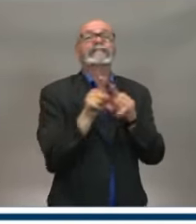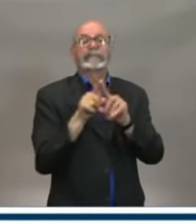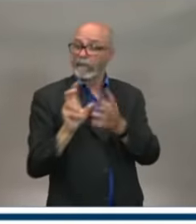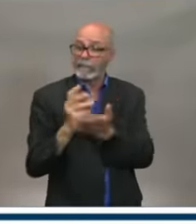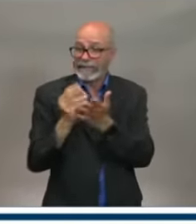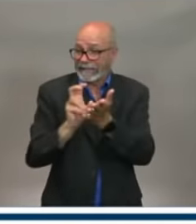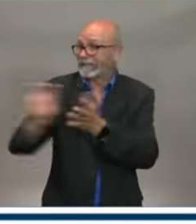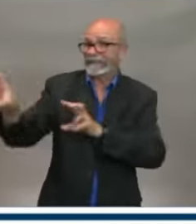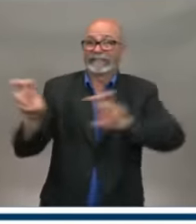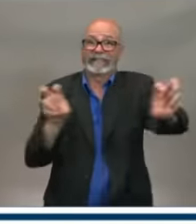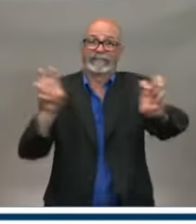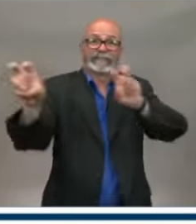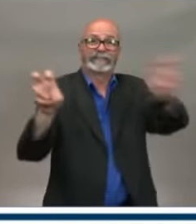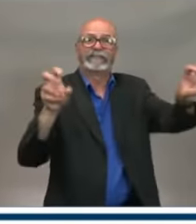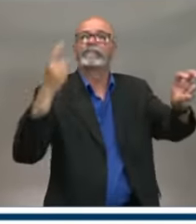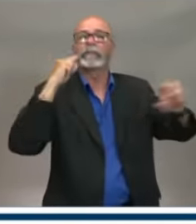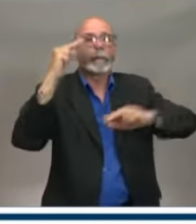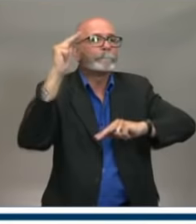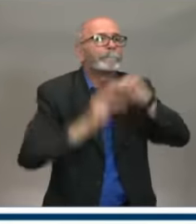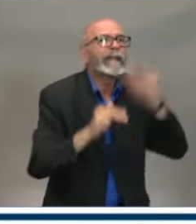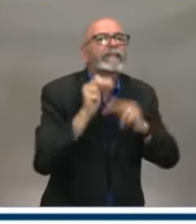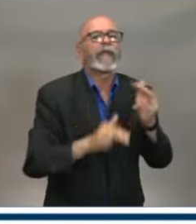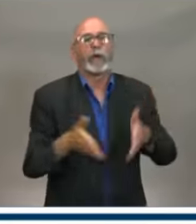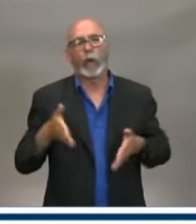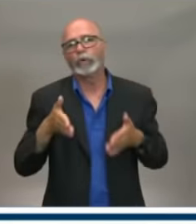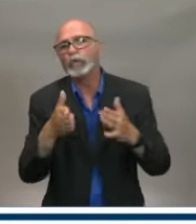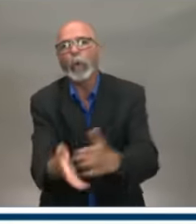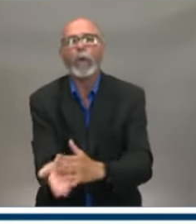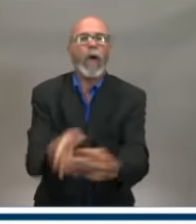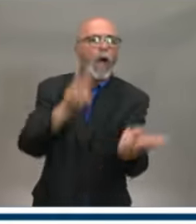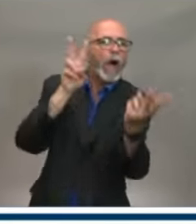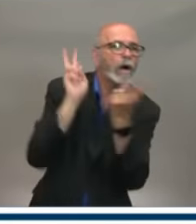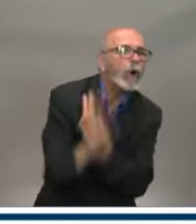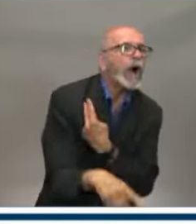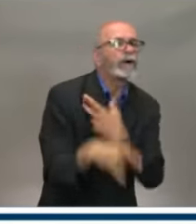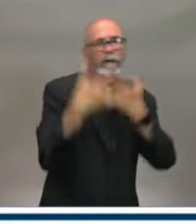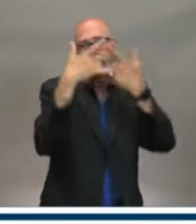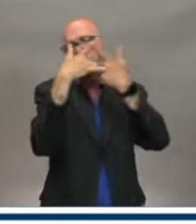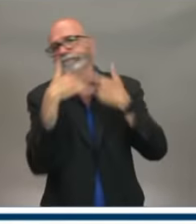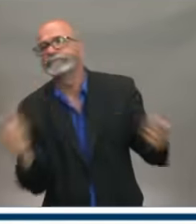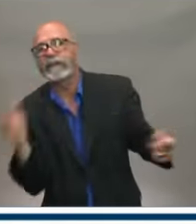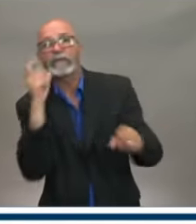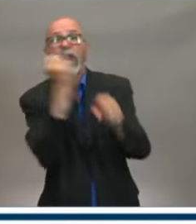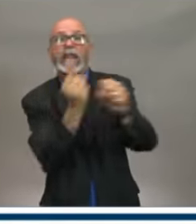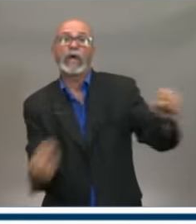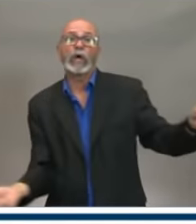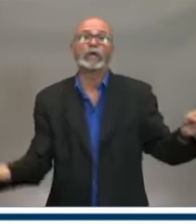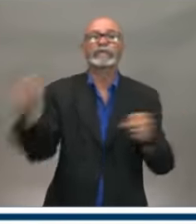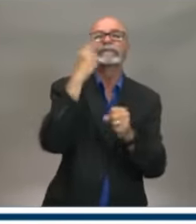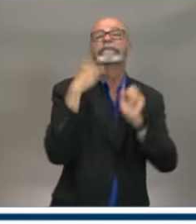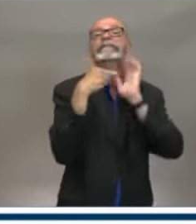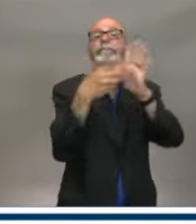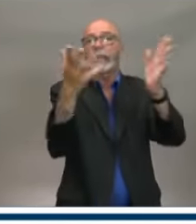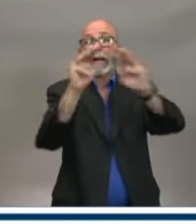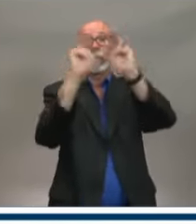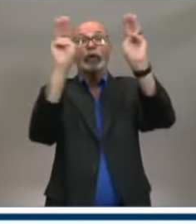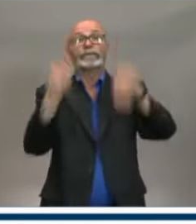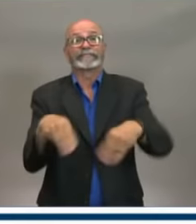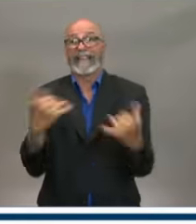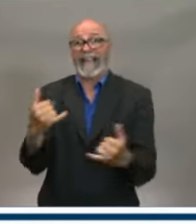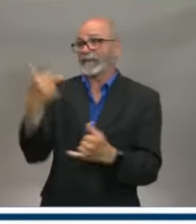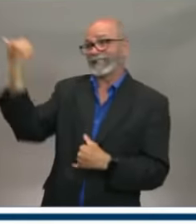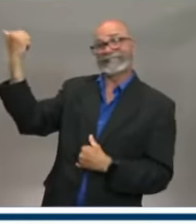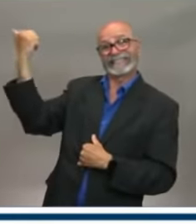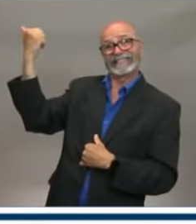allow us to build on that infrastructure for next year. For example, some of our museums will be